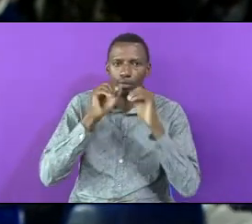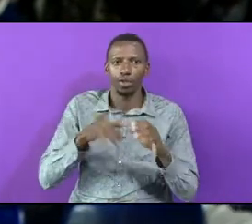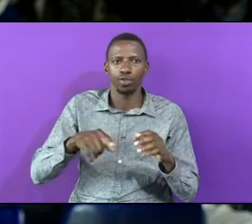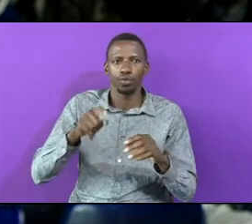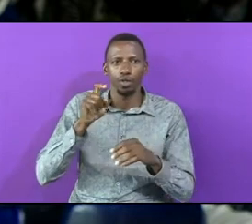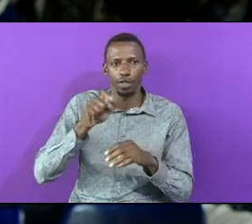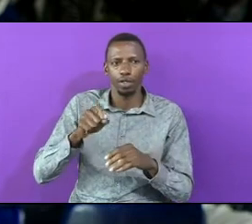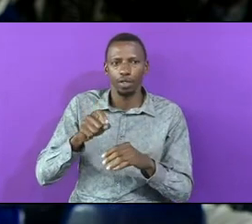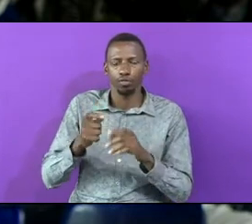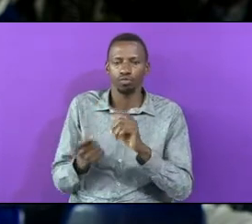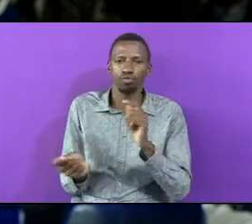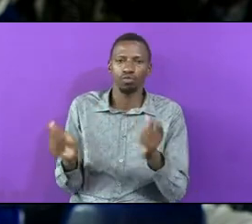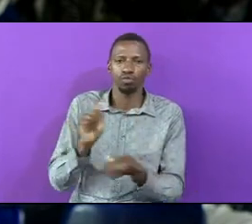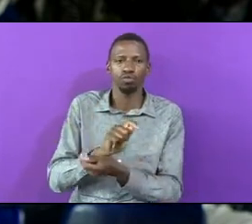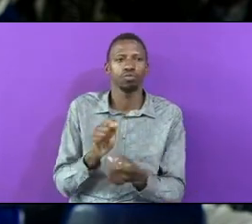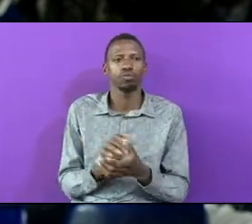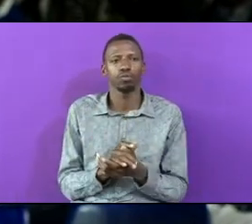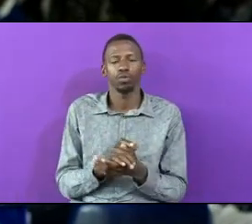And That Is The Call